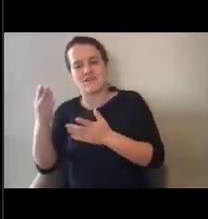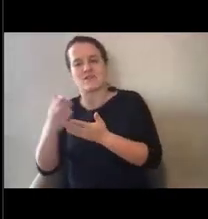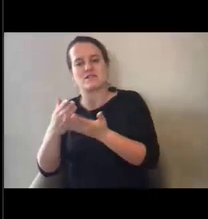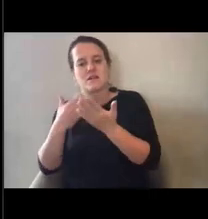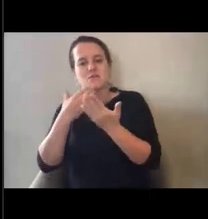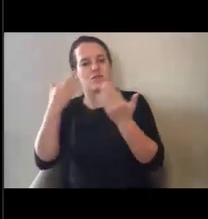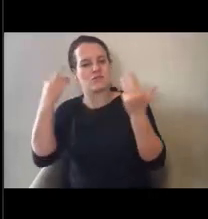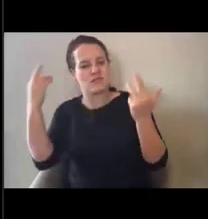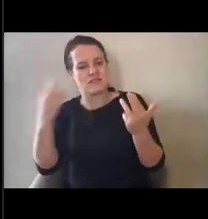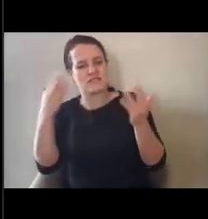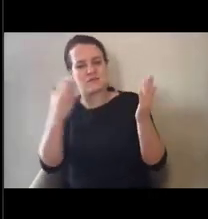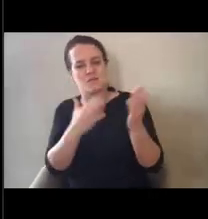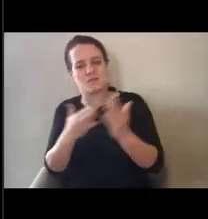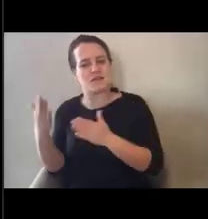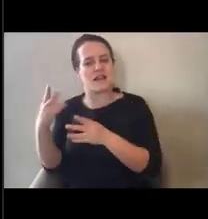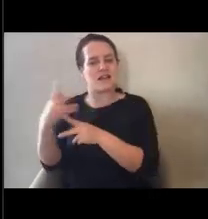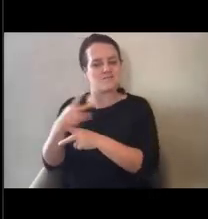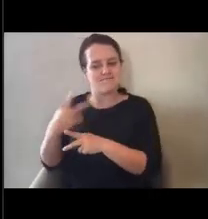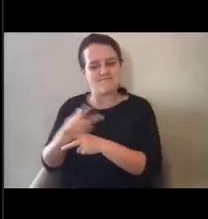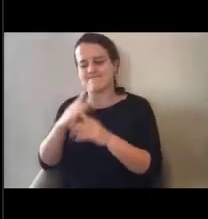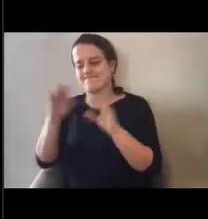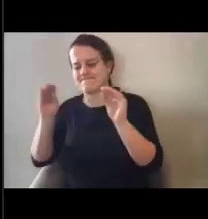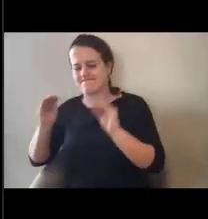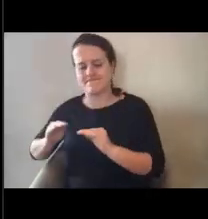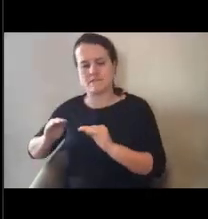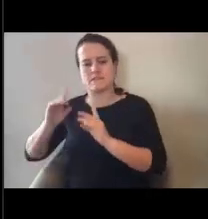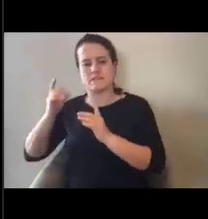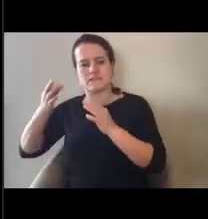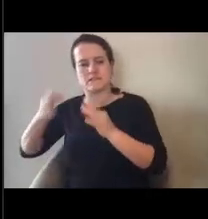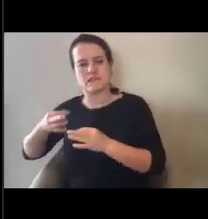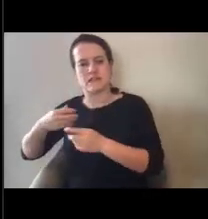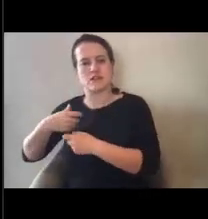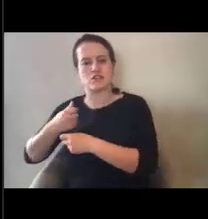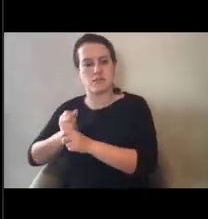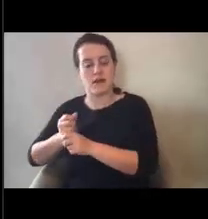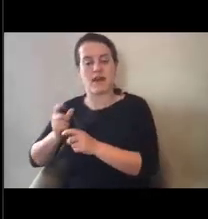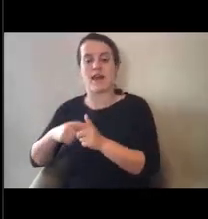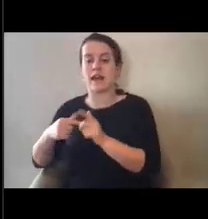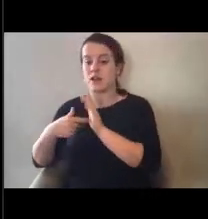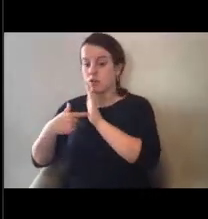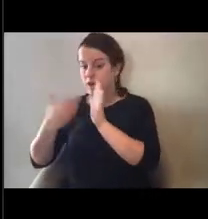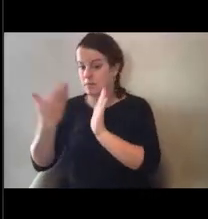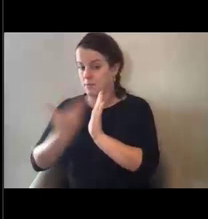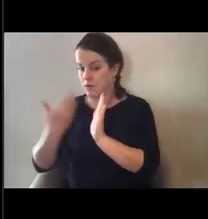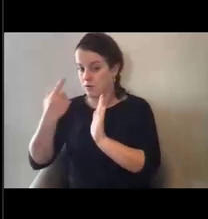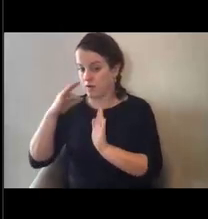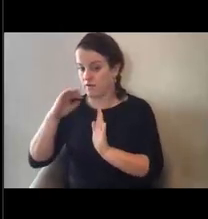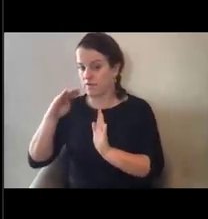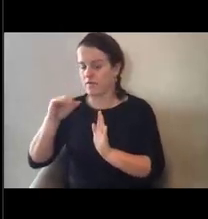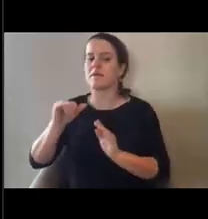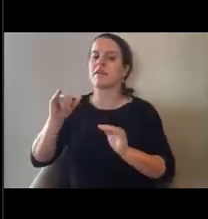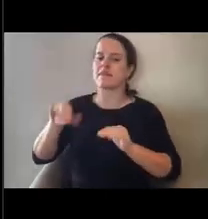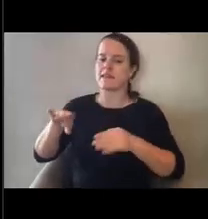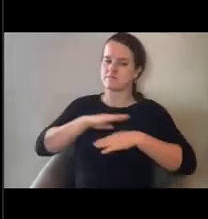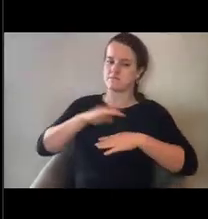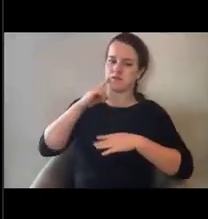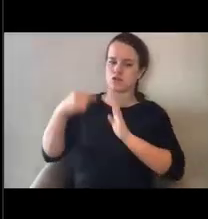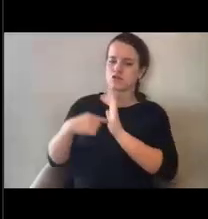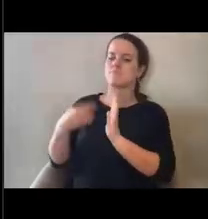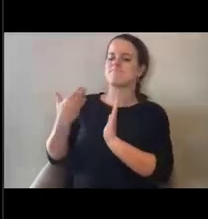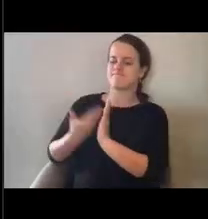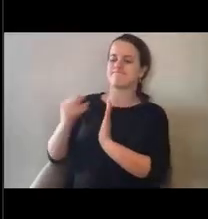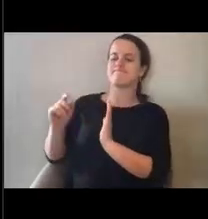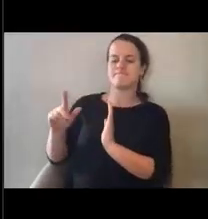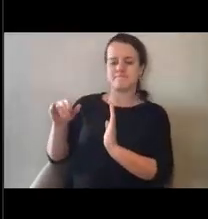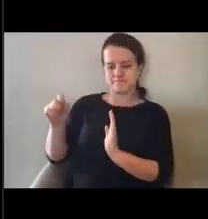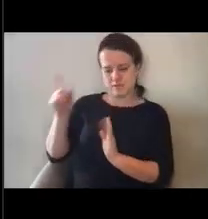um, decisions being made, then, and you can demonstrate that to FEMA, that would be enough to show, uh, that, uh, you know, that you